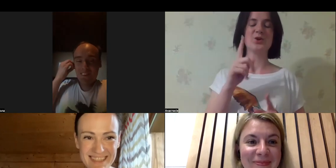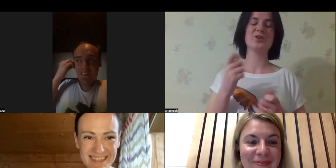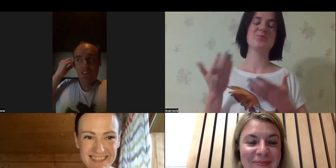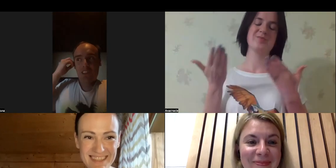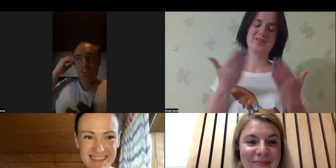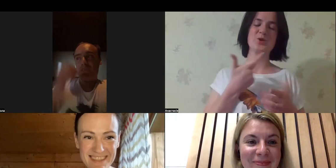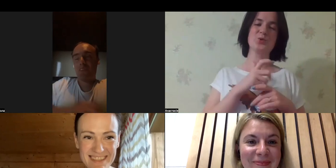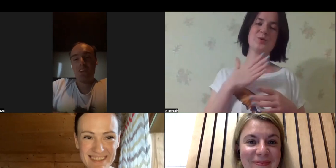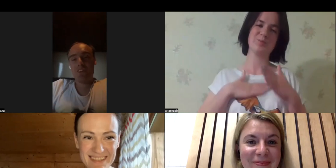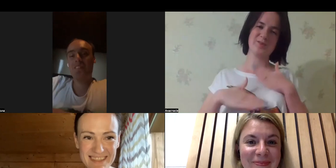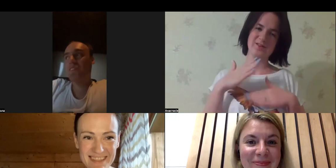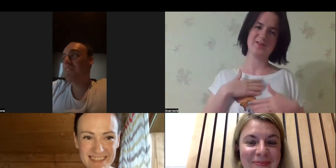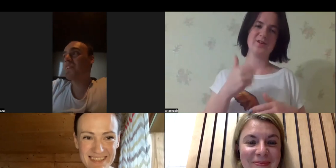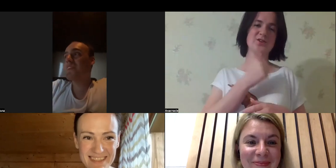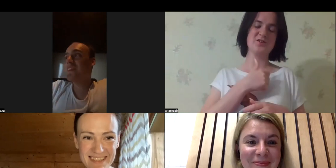And thank you for inviting.